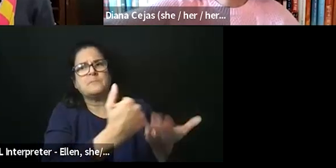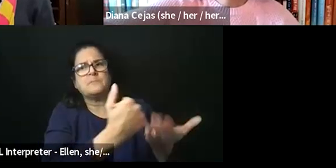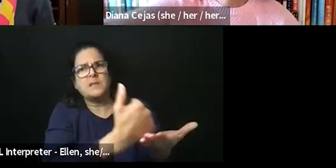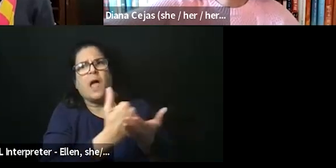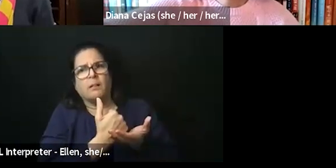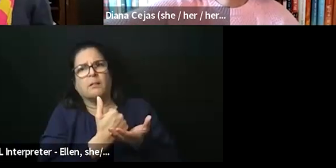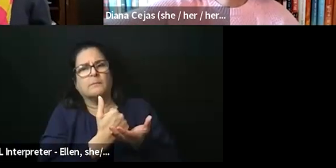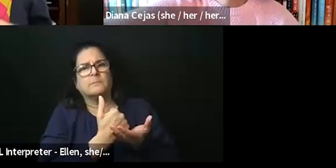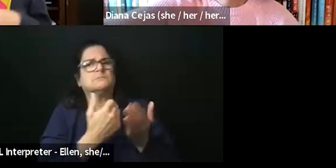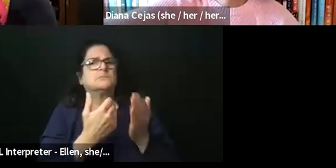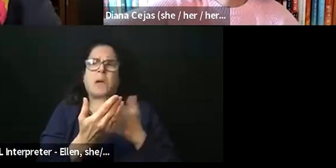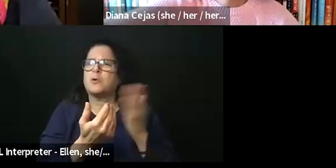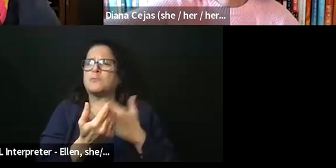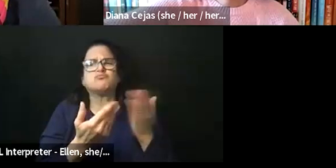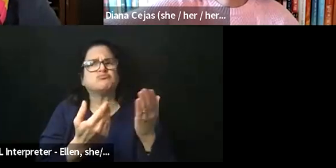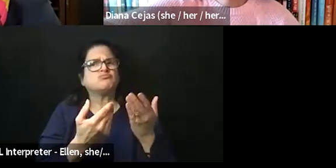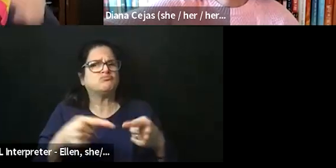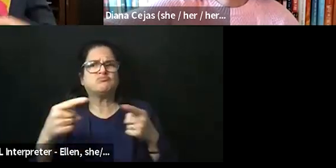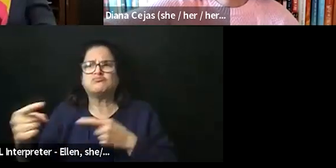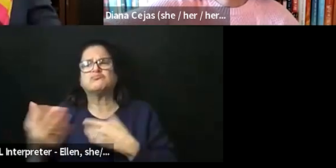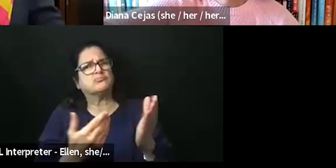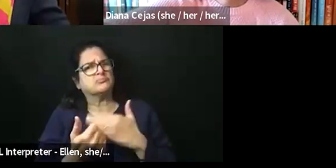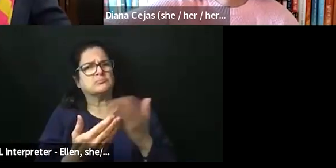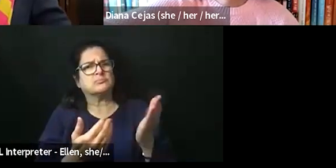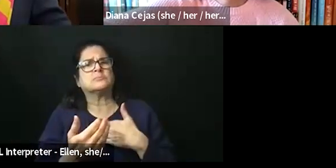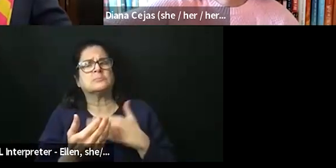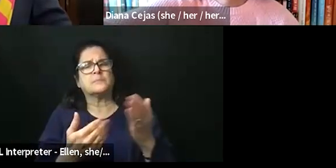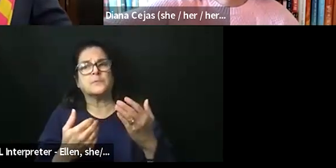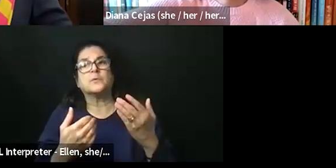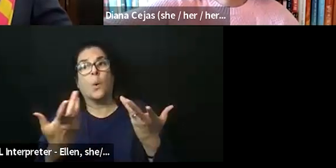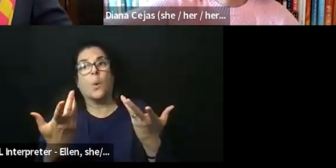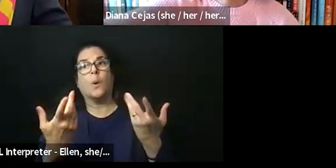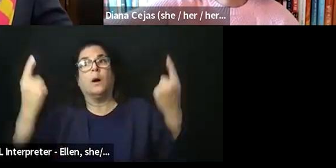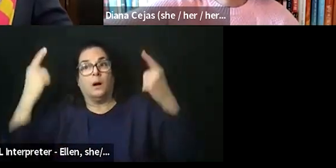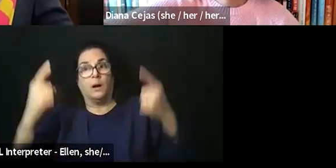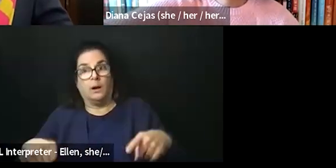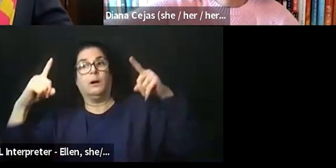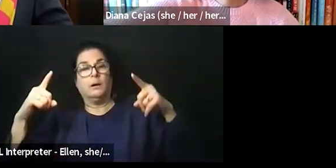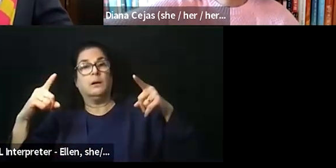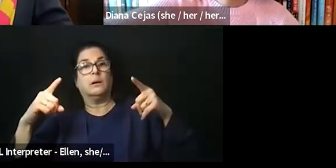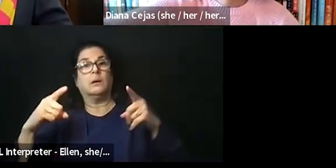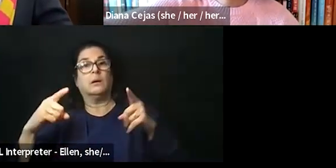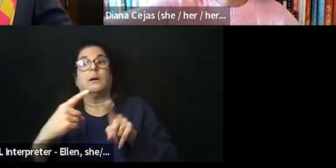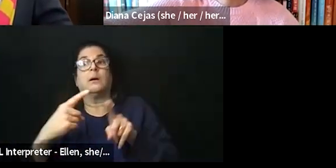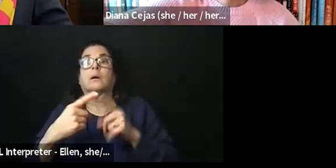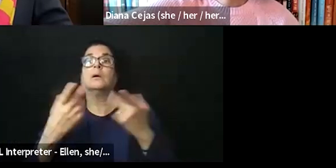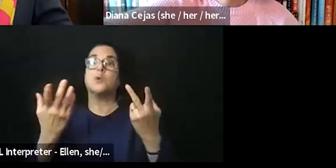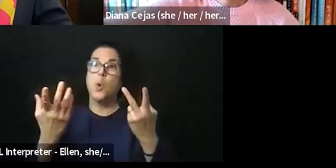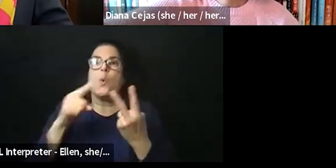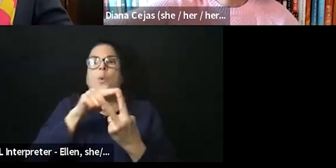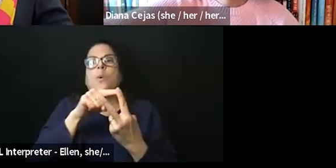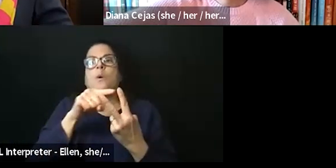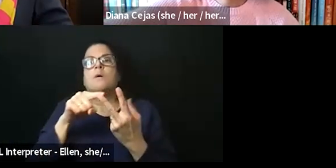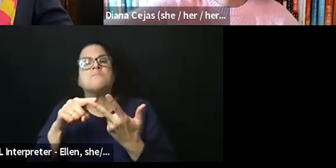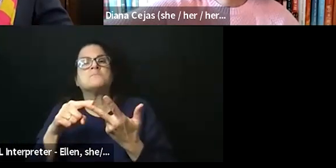what may. And so this happened and, you know, between employee health and GME and my program director,